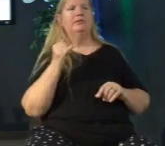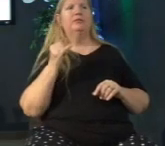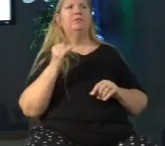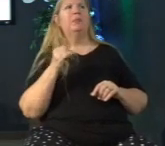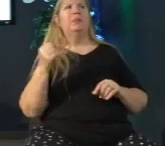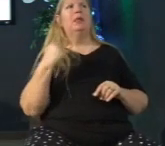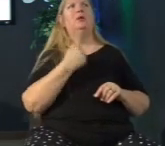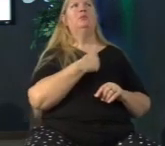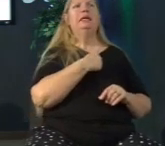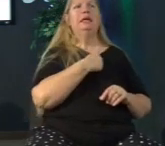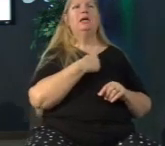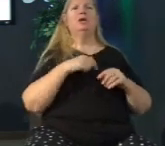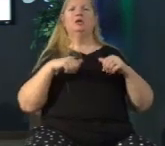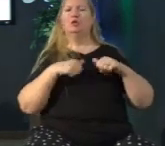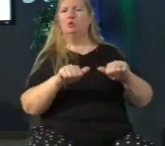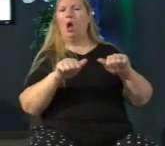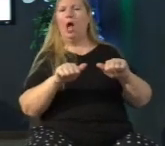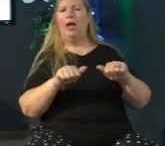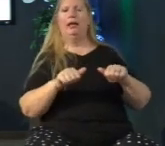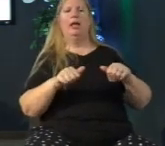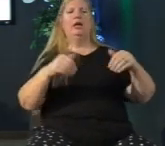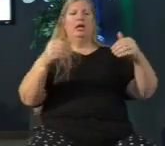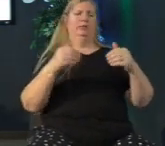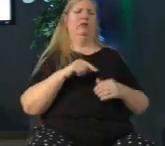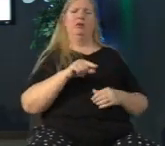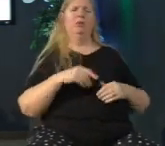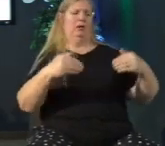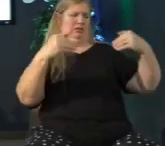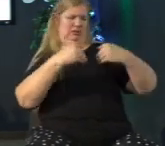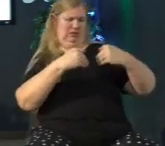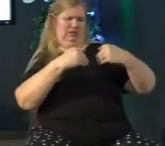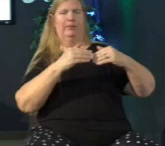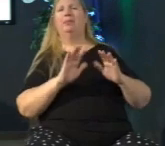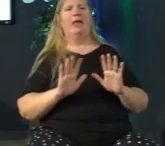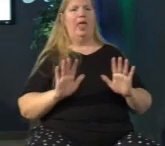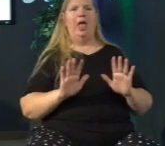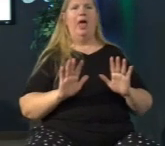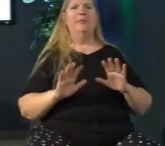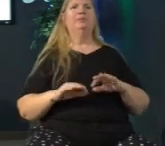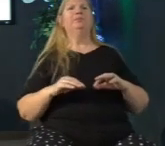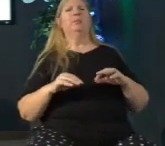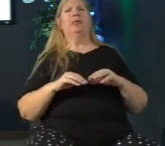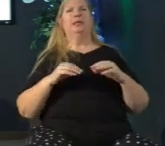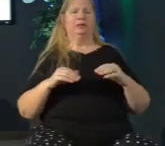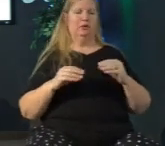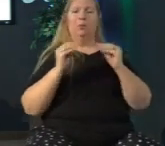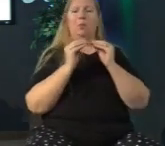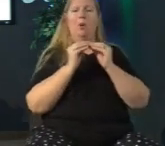the more time we spend internally focused and dwelling on our own issues and our own problems and our own pain